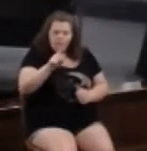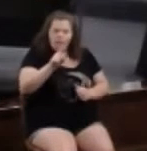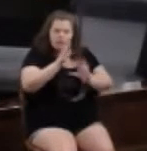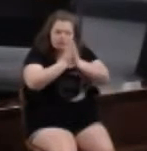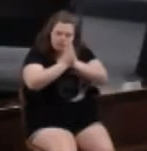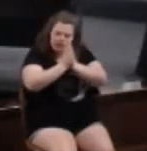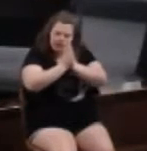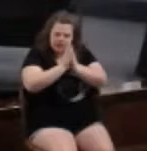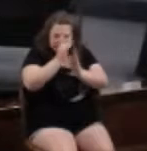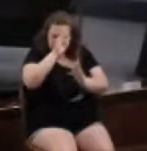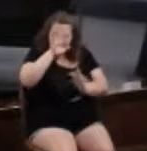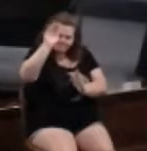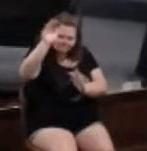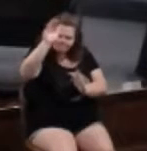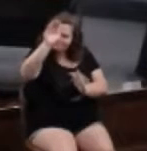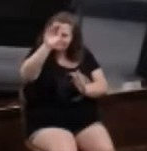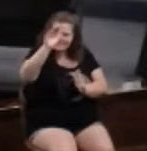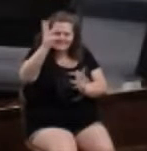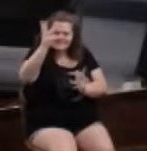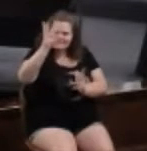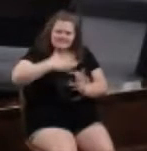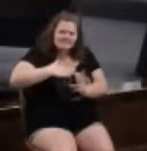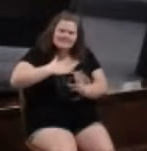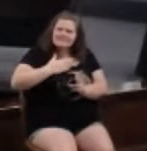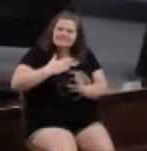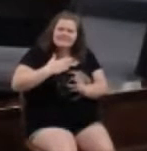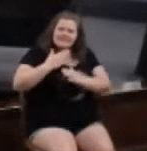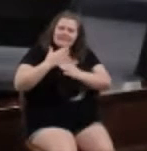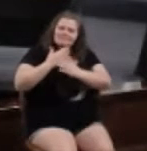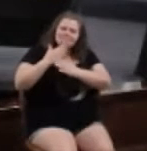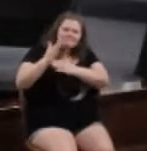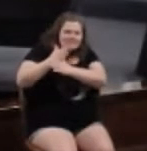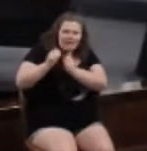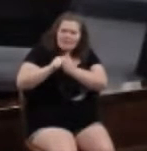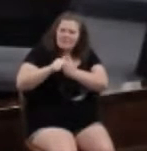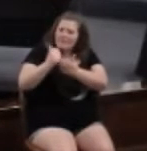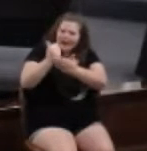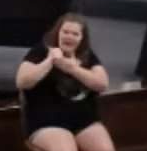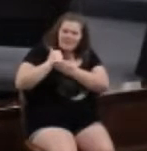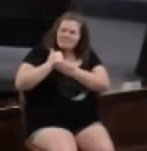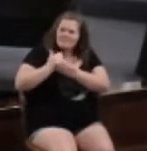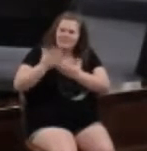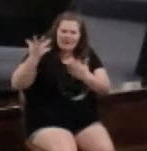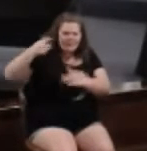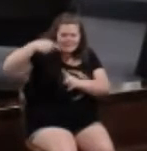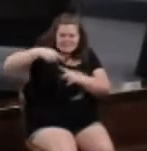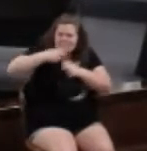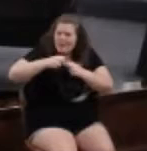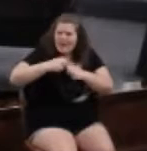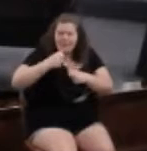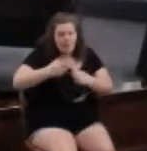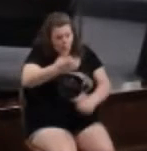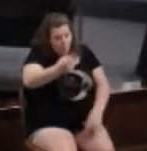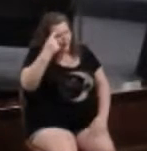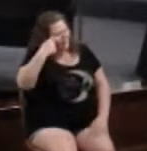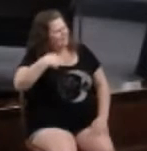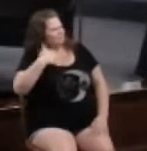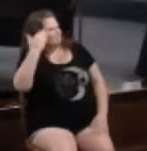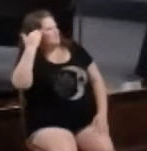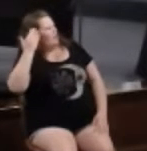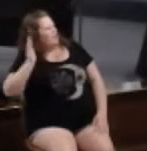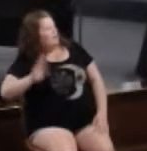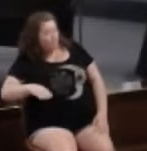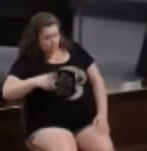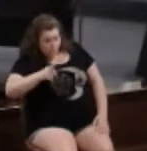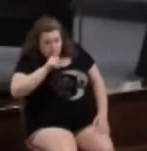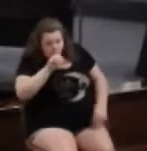God, asking him to shed light on the conflict. What's this problem? Well, you may think you know. Doesn't